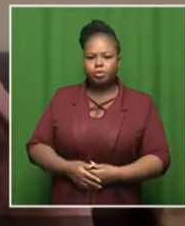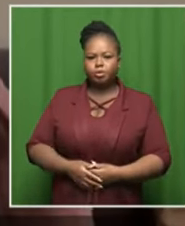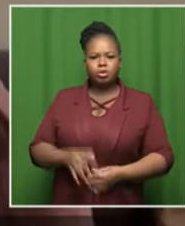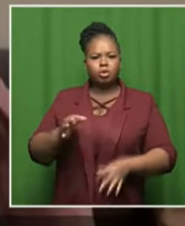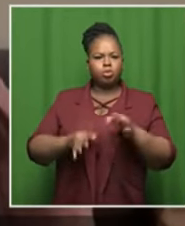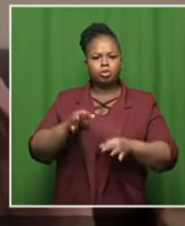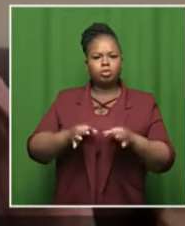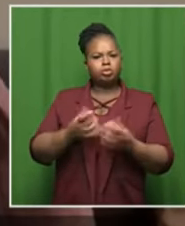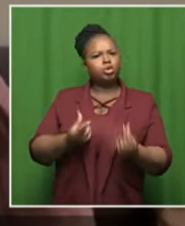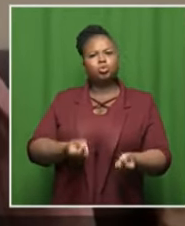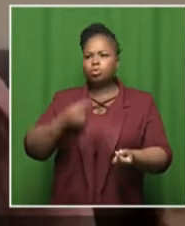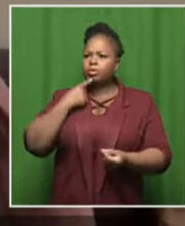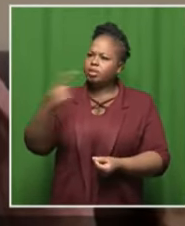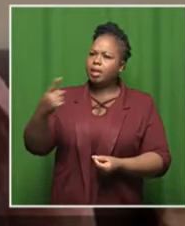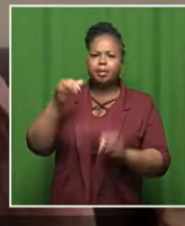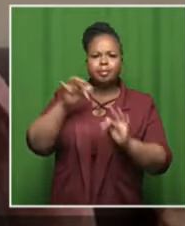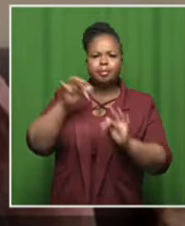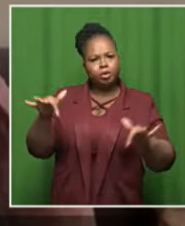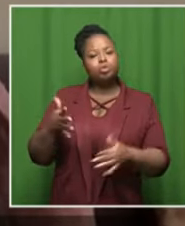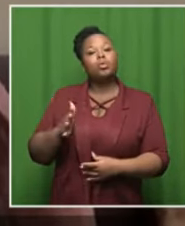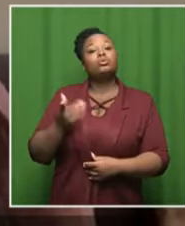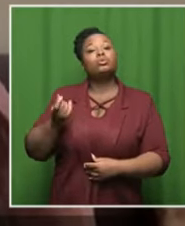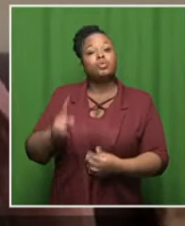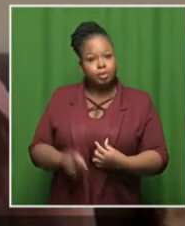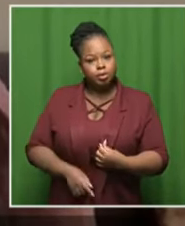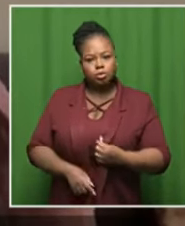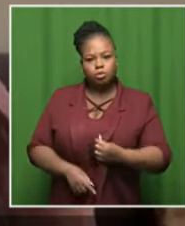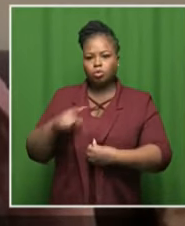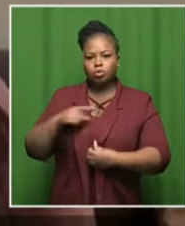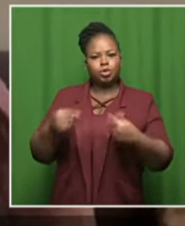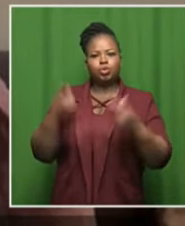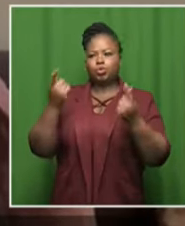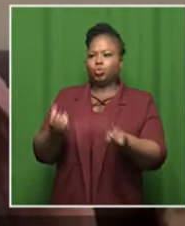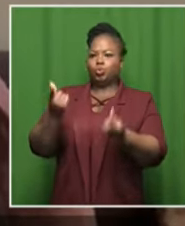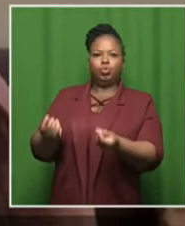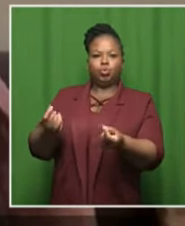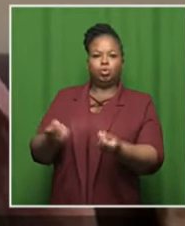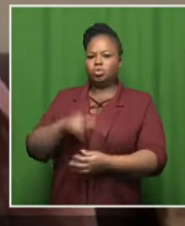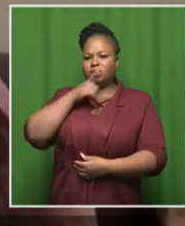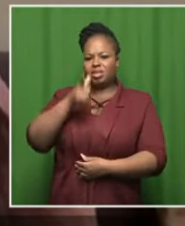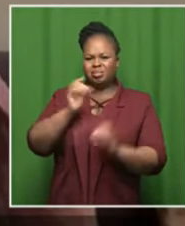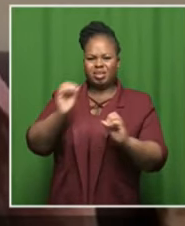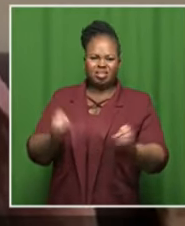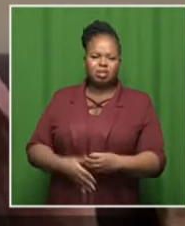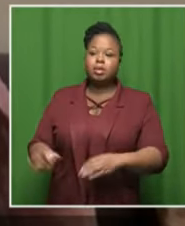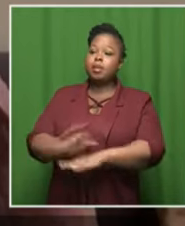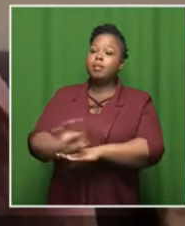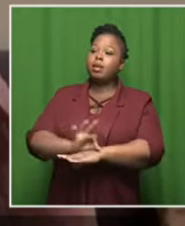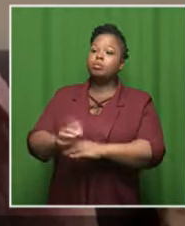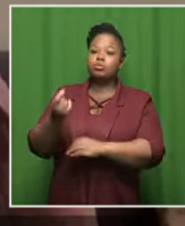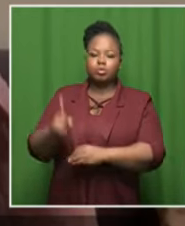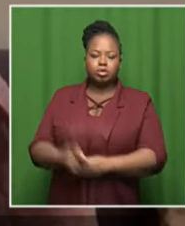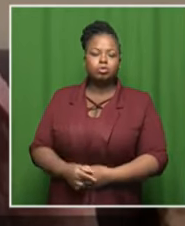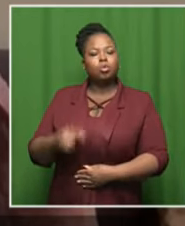politicians must do you must tell people what you're going to do for them so i mean you can't just do for people and not tell them this is what i plan to do for you